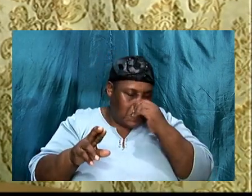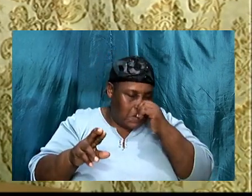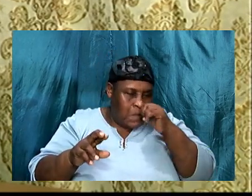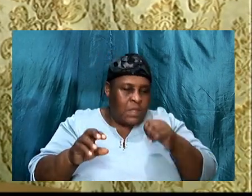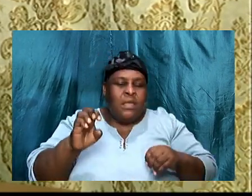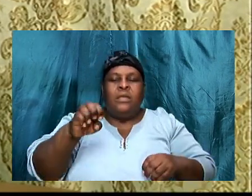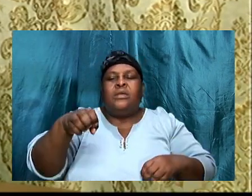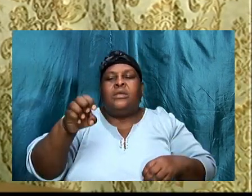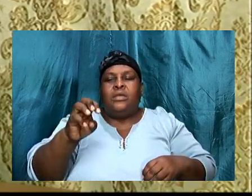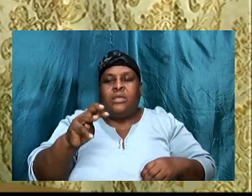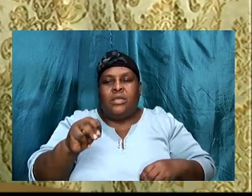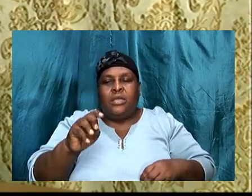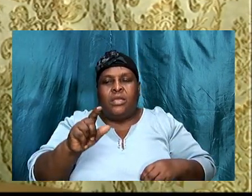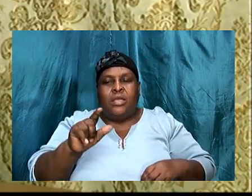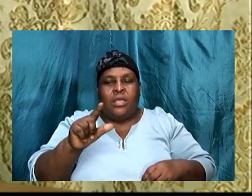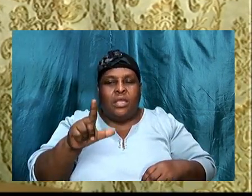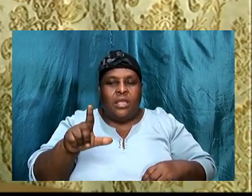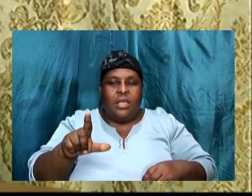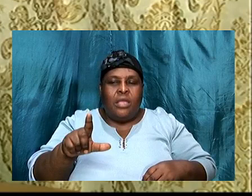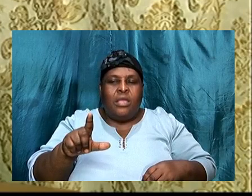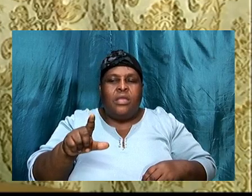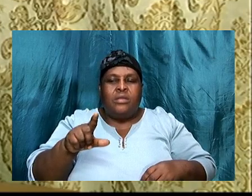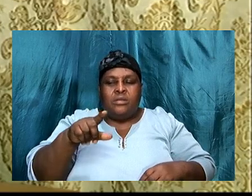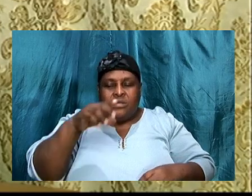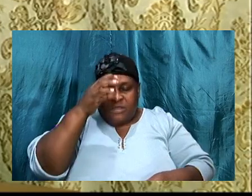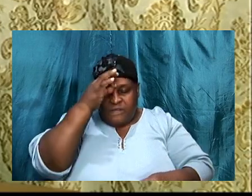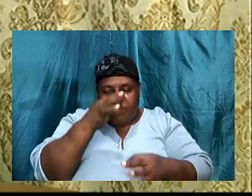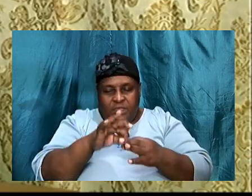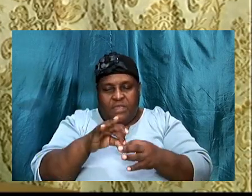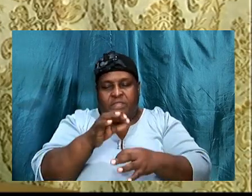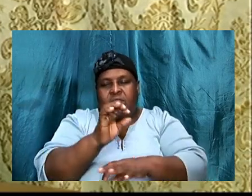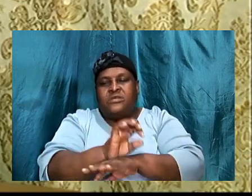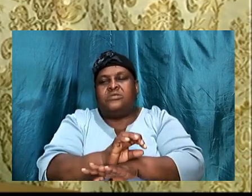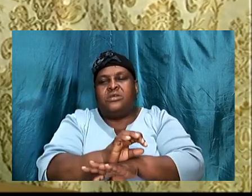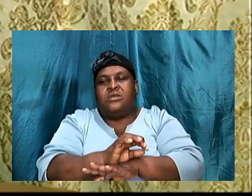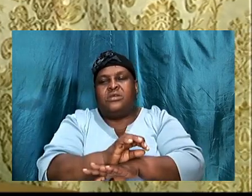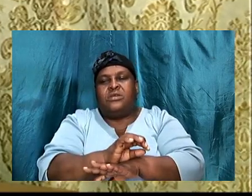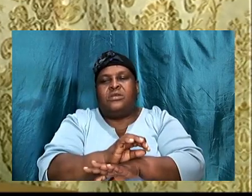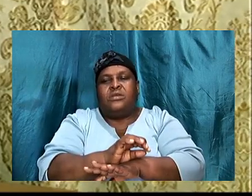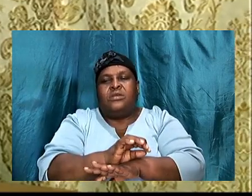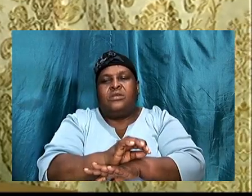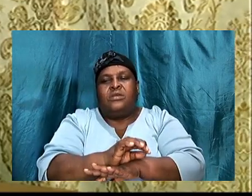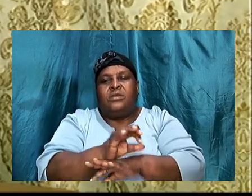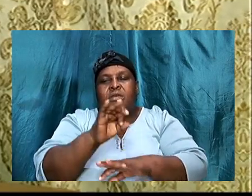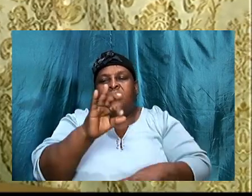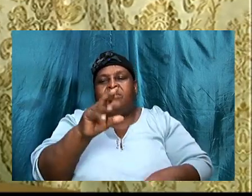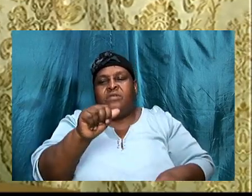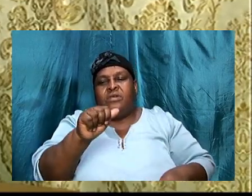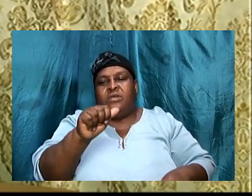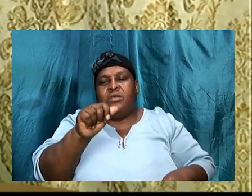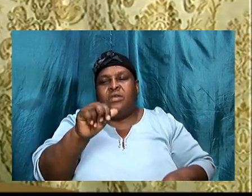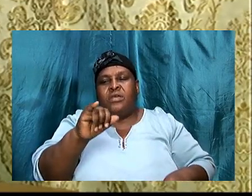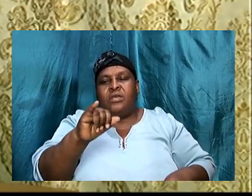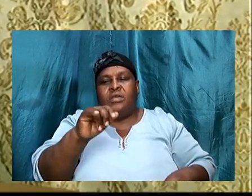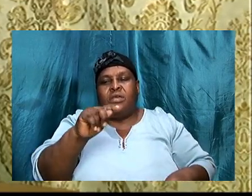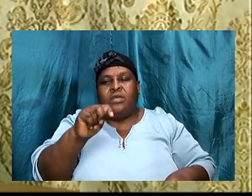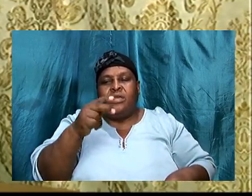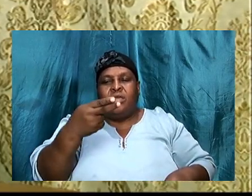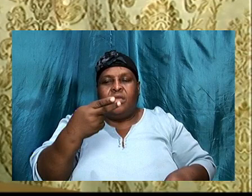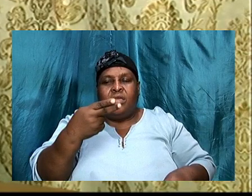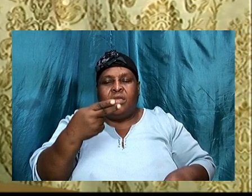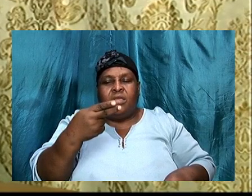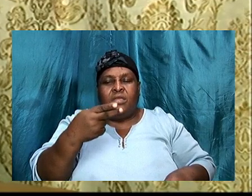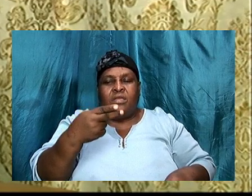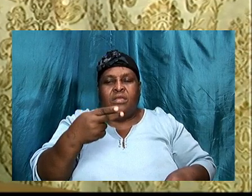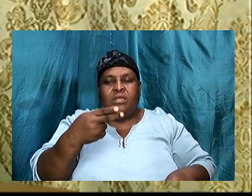our questions to faithchapel, that is F-A-I-T-H-C-H-A-P-E